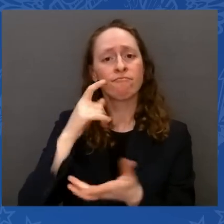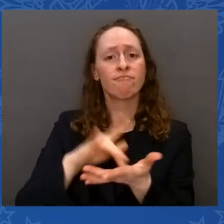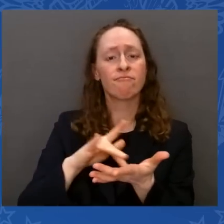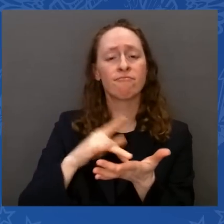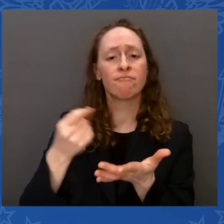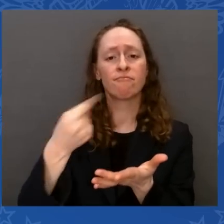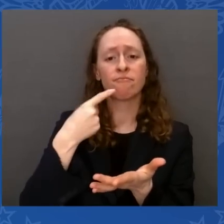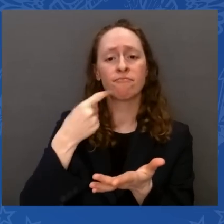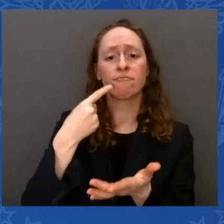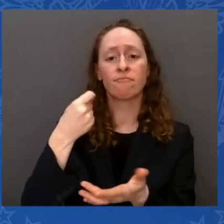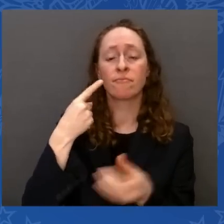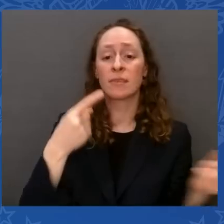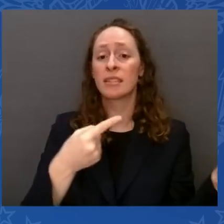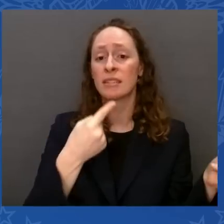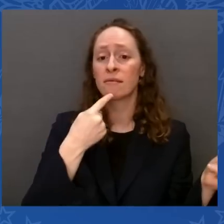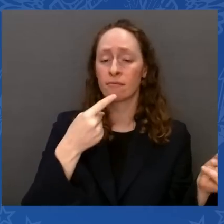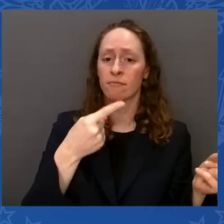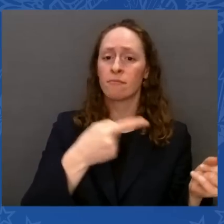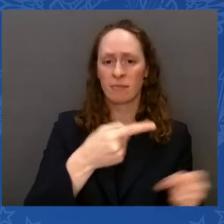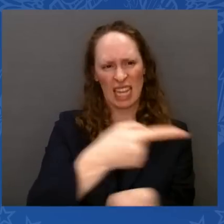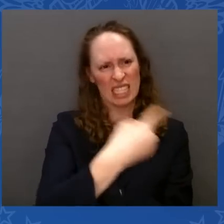during the last administration.